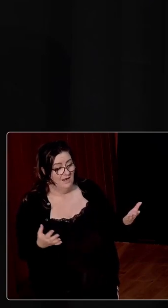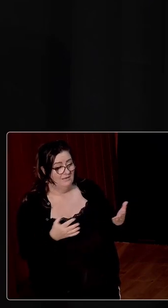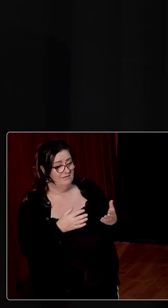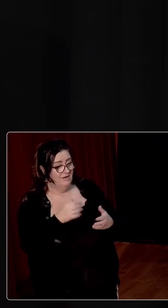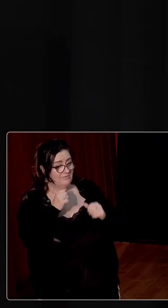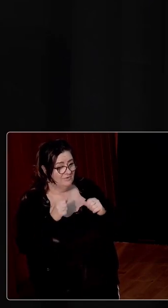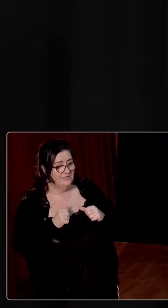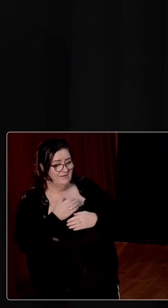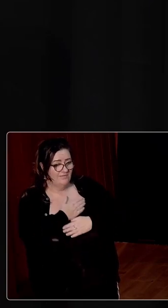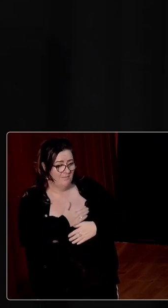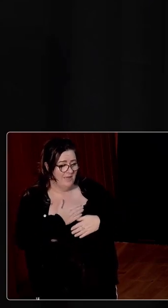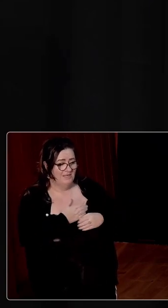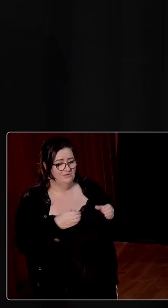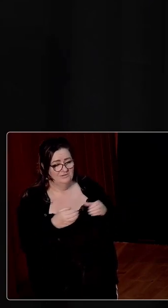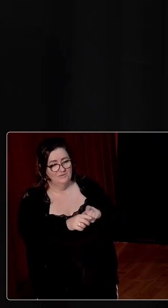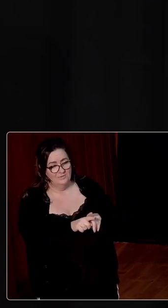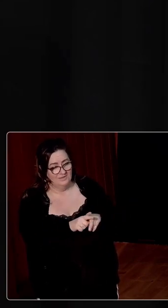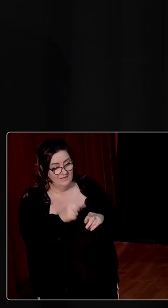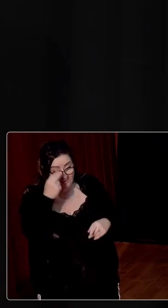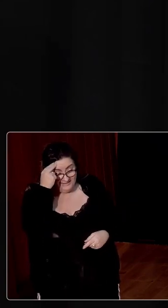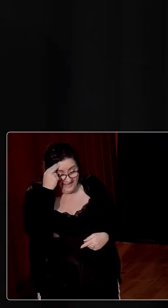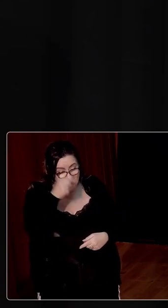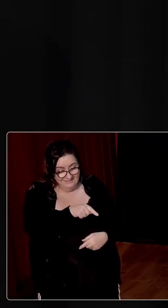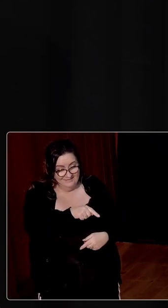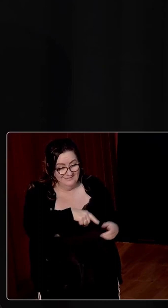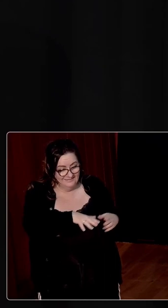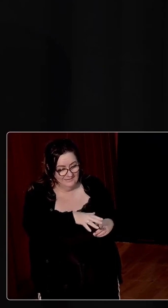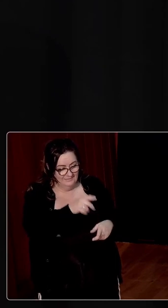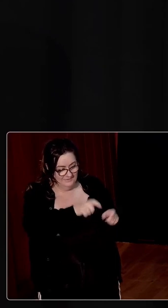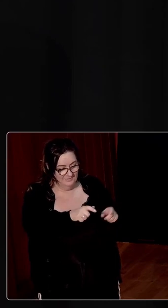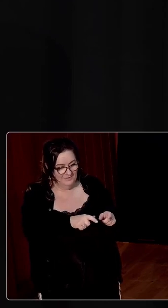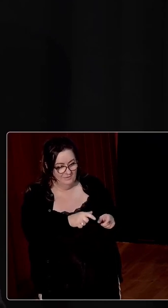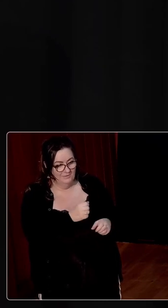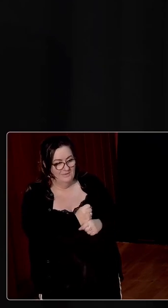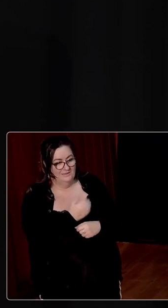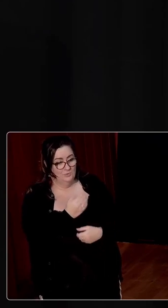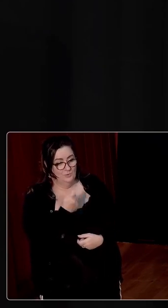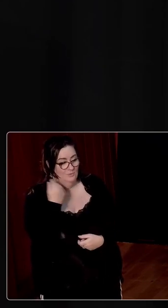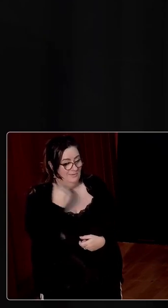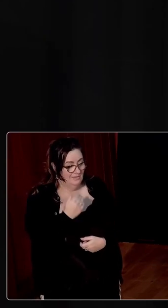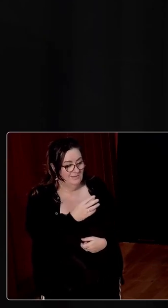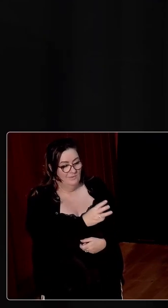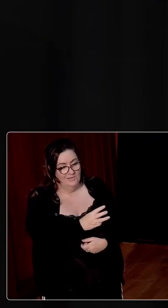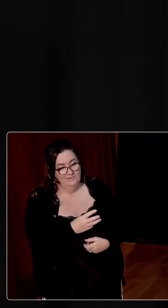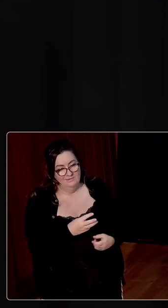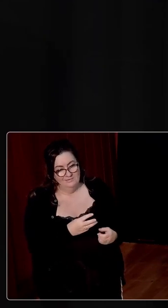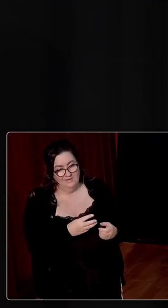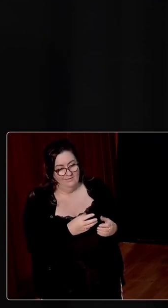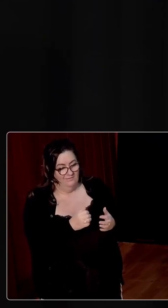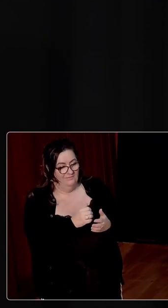compassionate as well in terms of understanding the need for those who are about to face execution to have the final